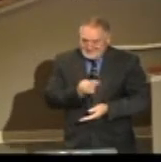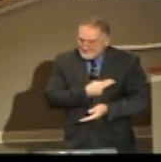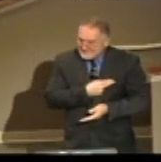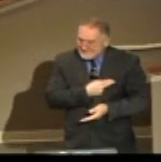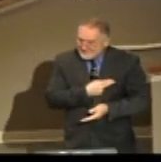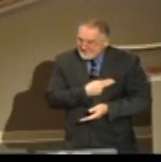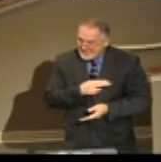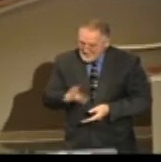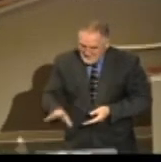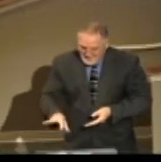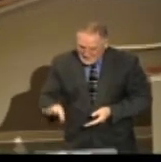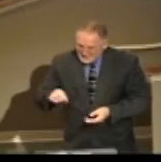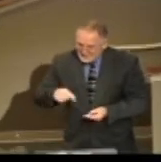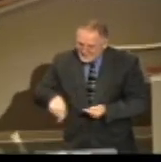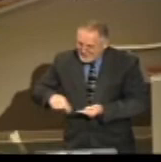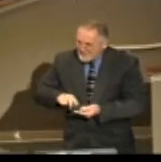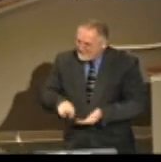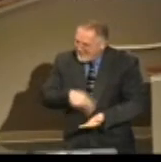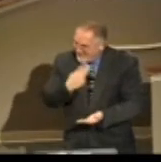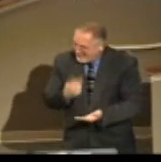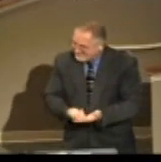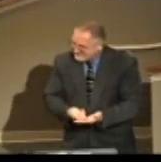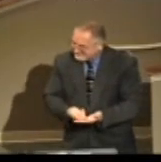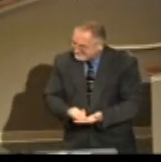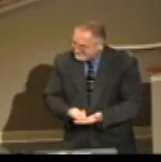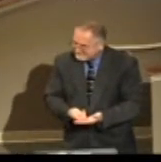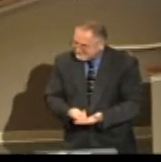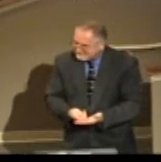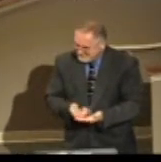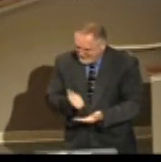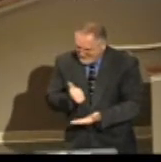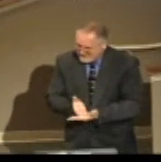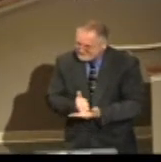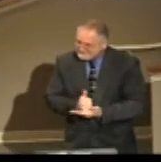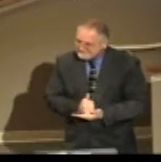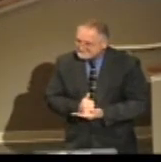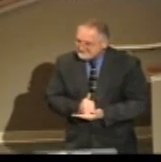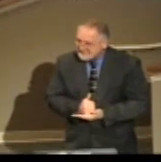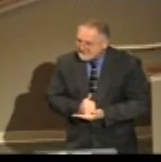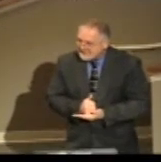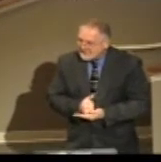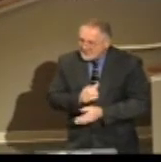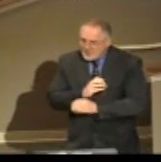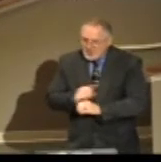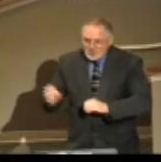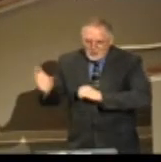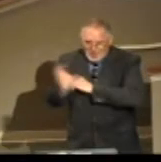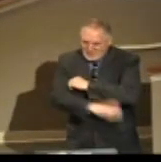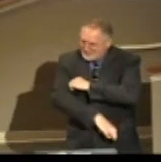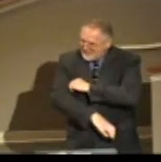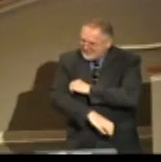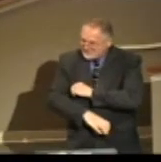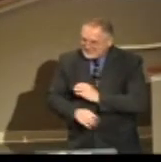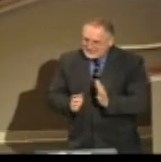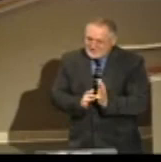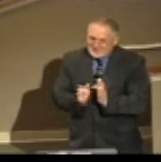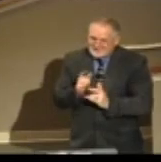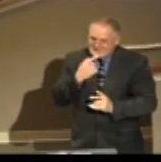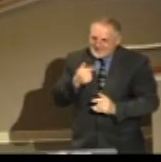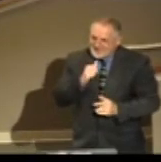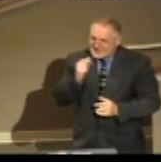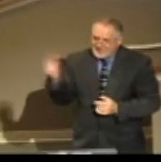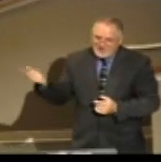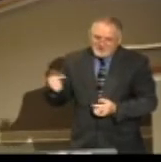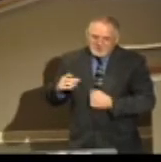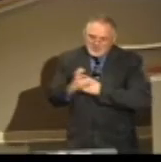and pick us up after we've fallen. Amen? There's no condemnation. Jesus said, I came not to condemn the